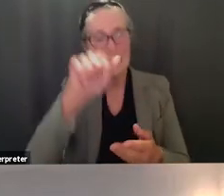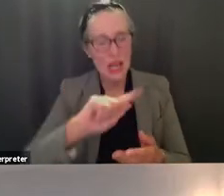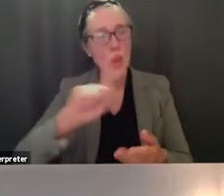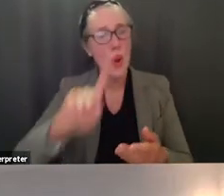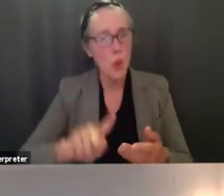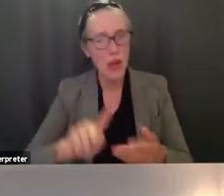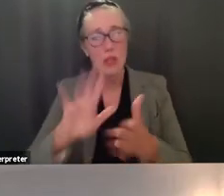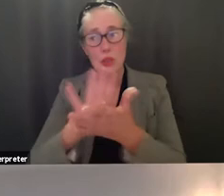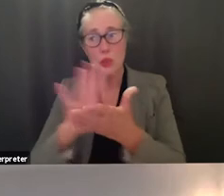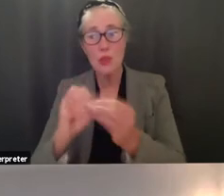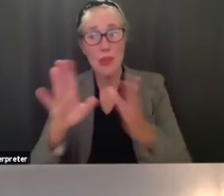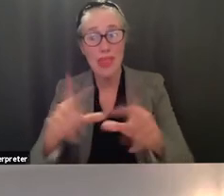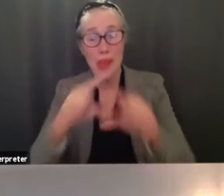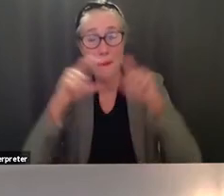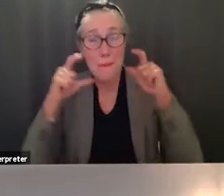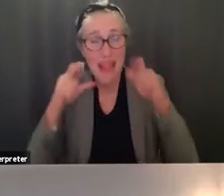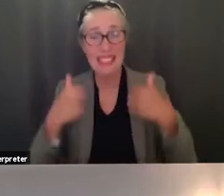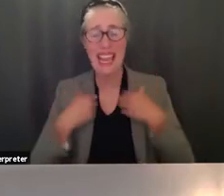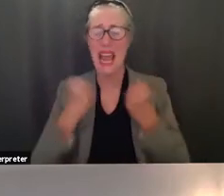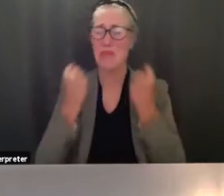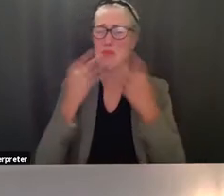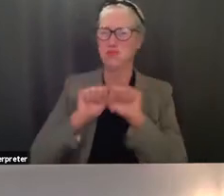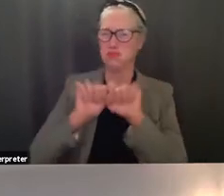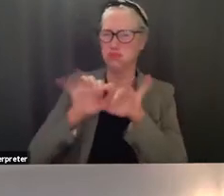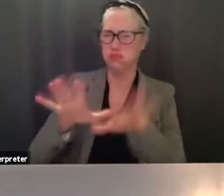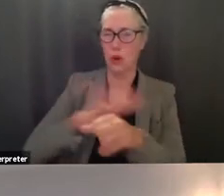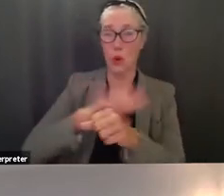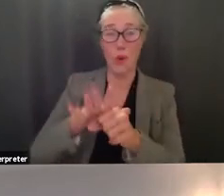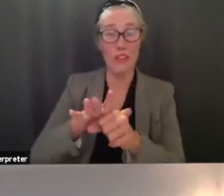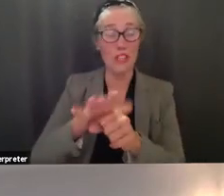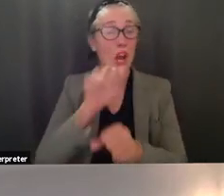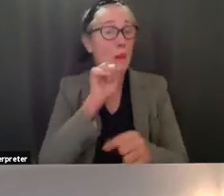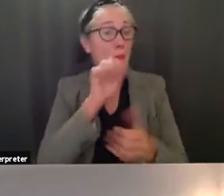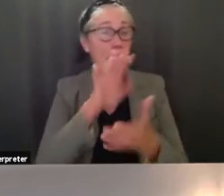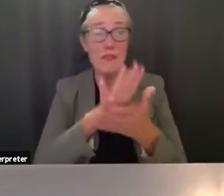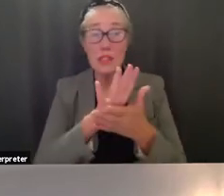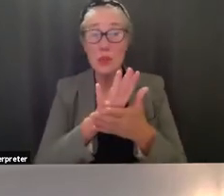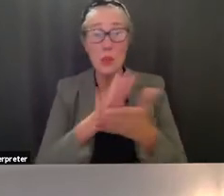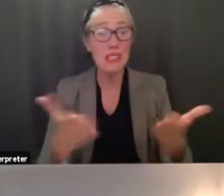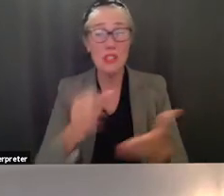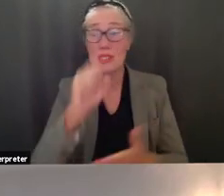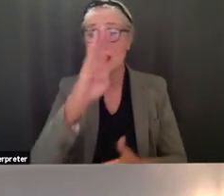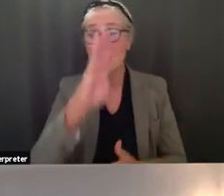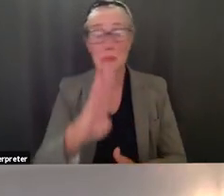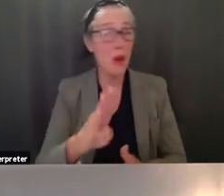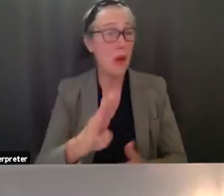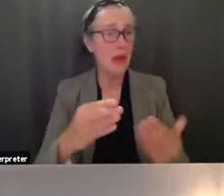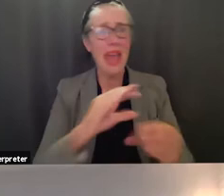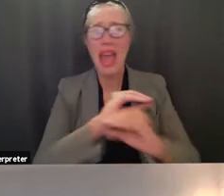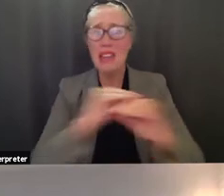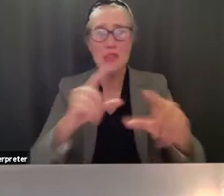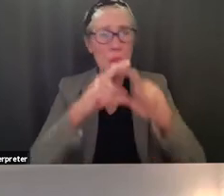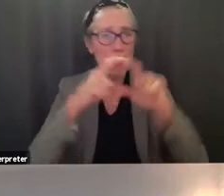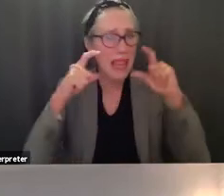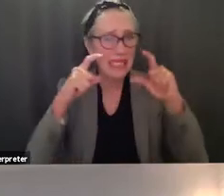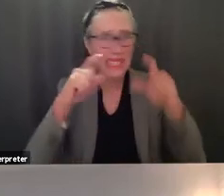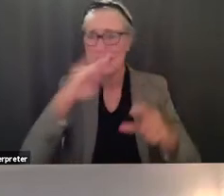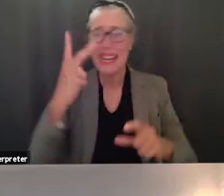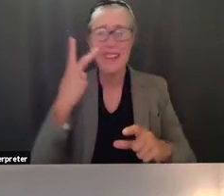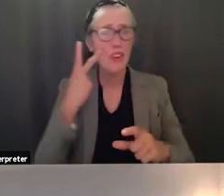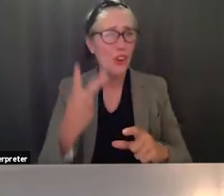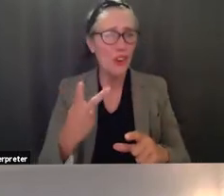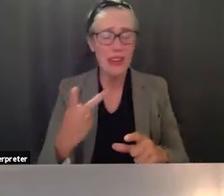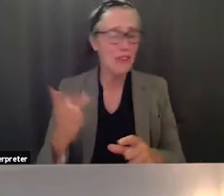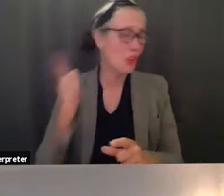had rampant covet there are private schools in santa barbara that had optional masks and i didn't hear of a single episode where covet went rampant through their communities